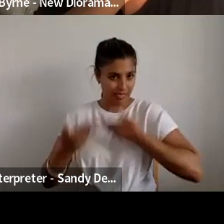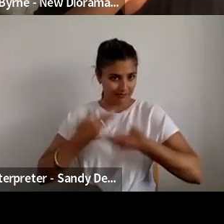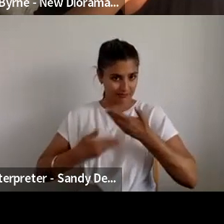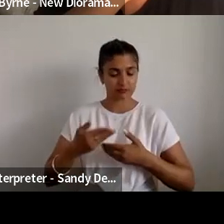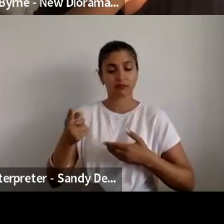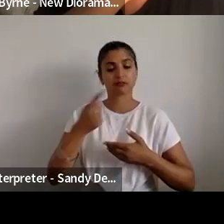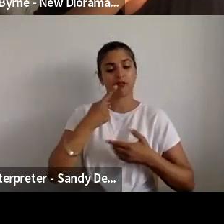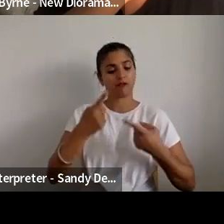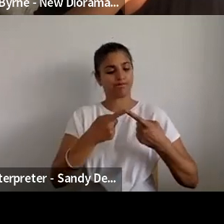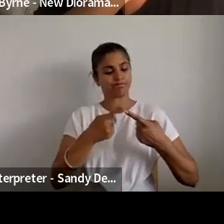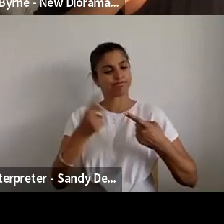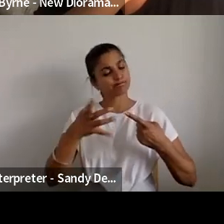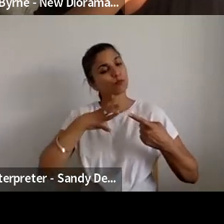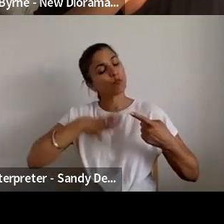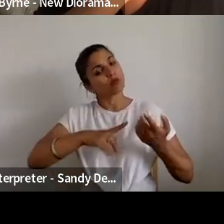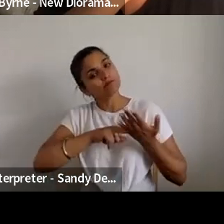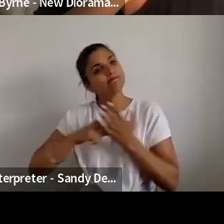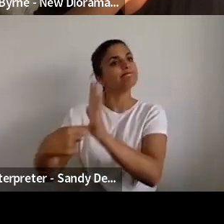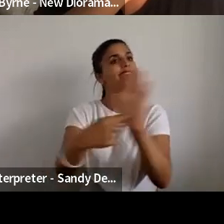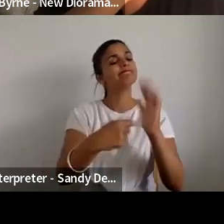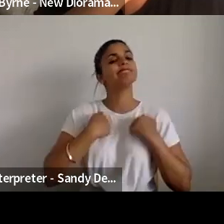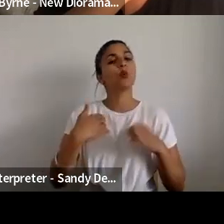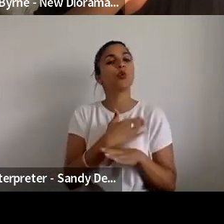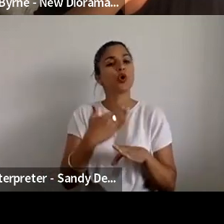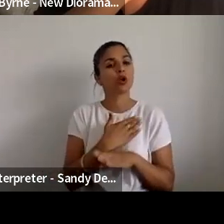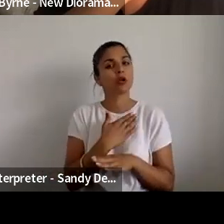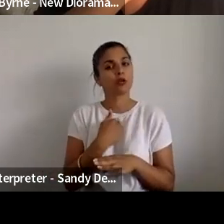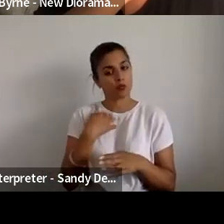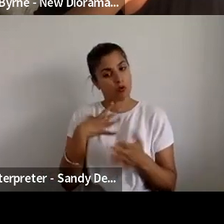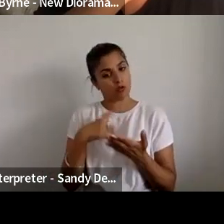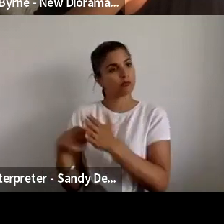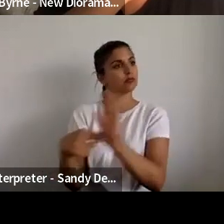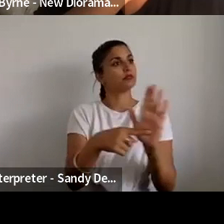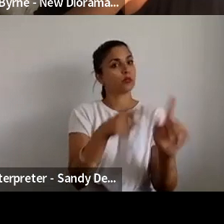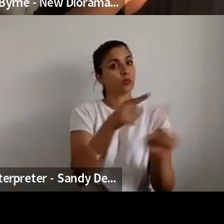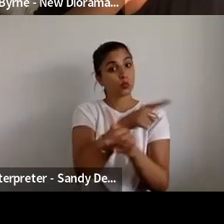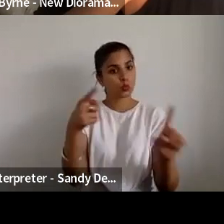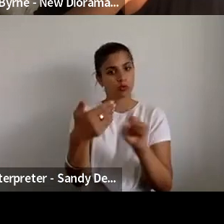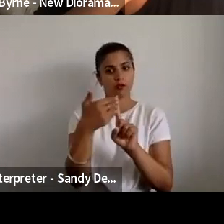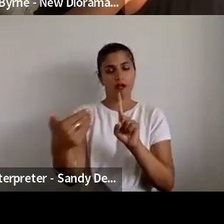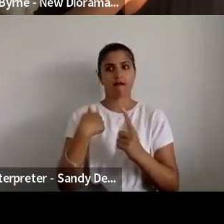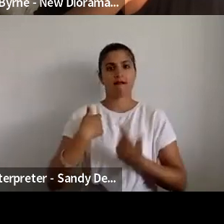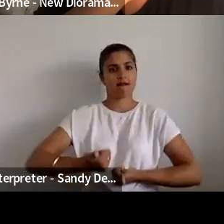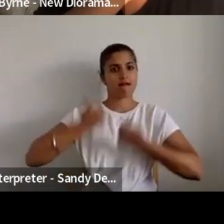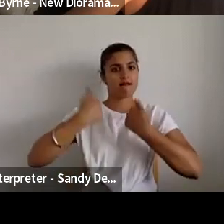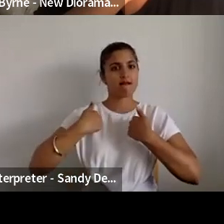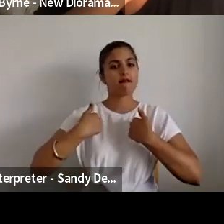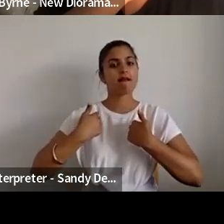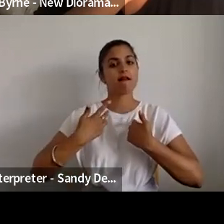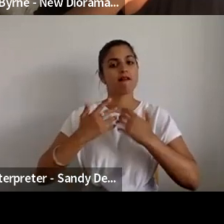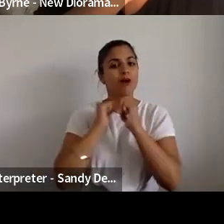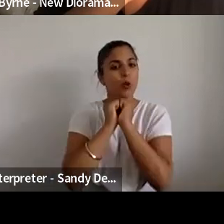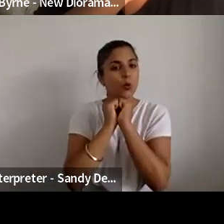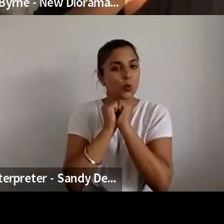really wanted to put their work in front of people that would recognize it and help promote and value